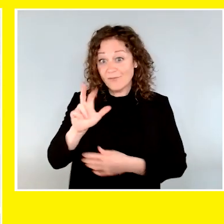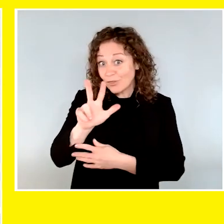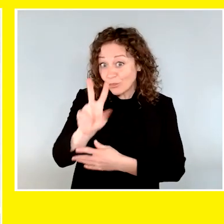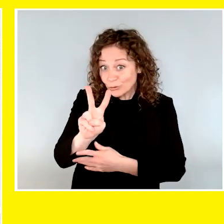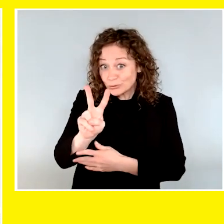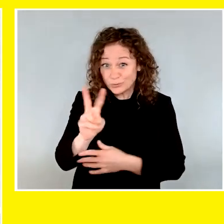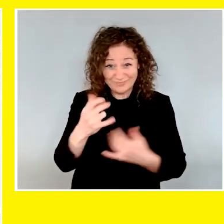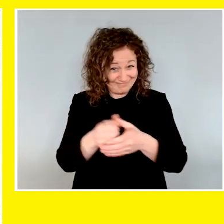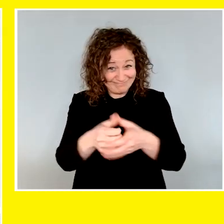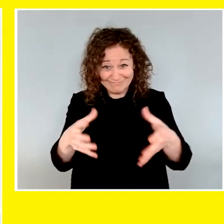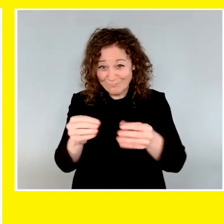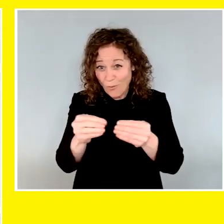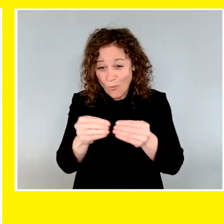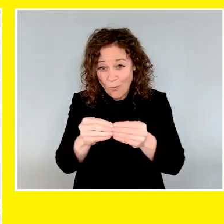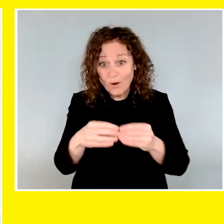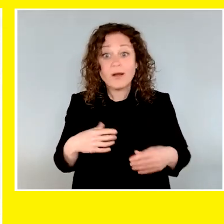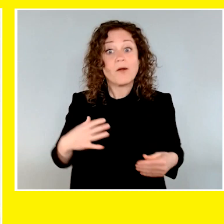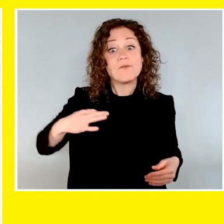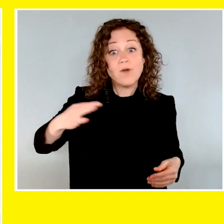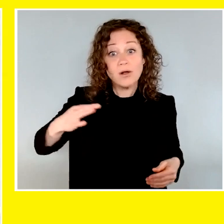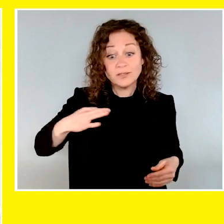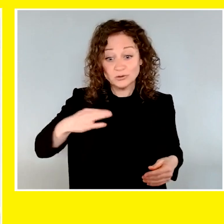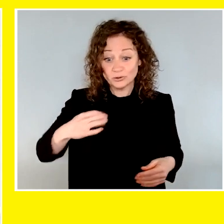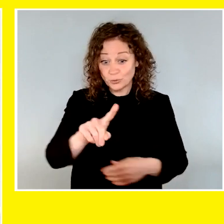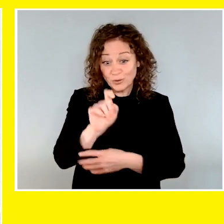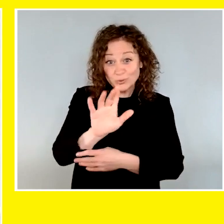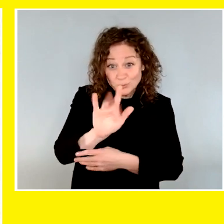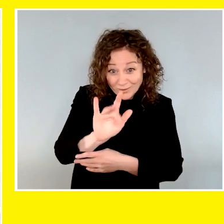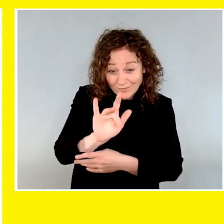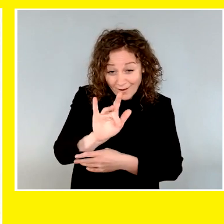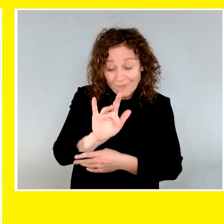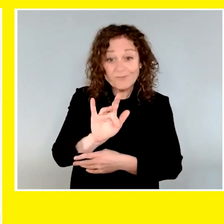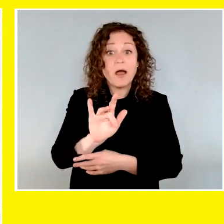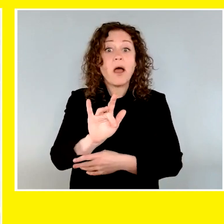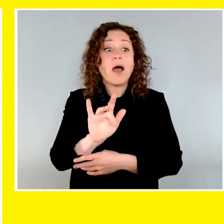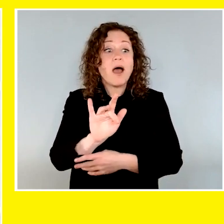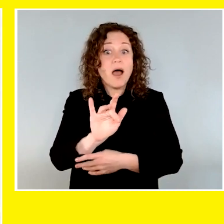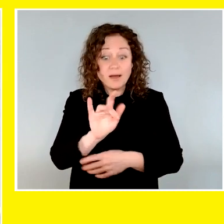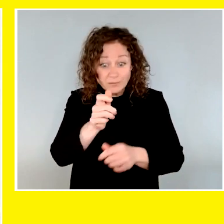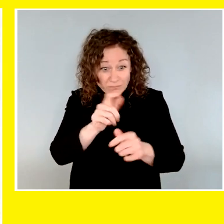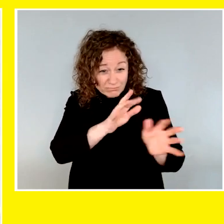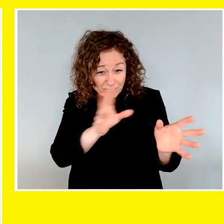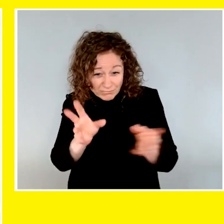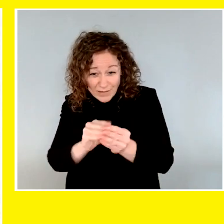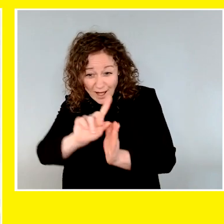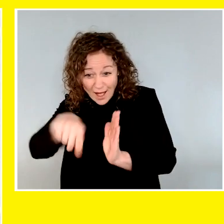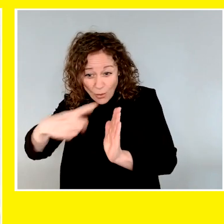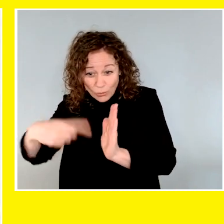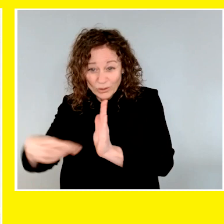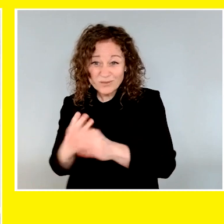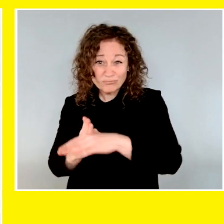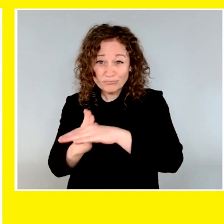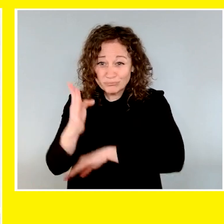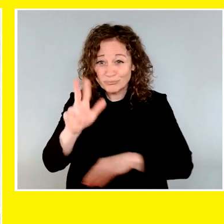staff members now and growing, and we have 125 volunteer puppy raisers and boarders who collectively